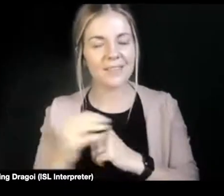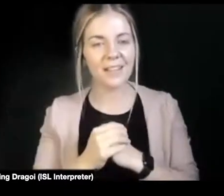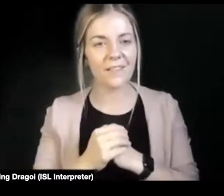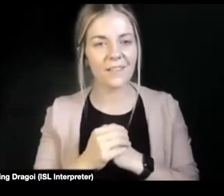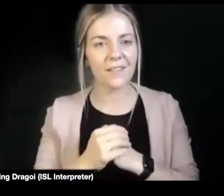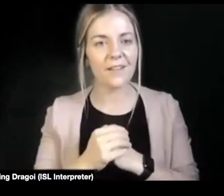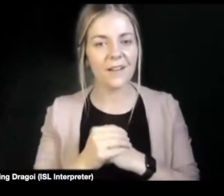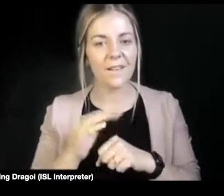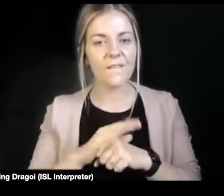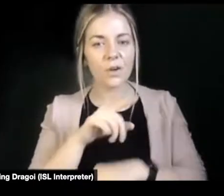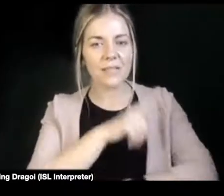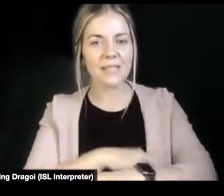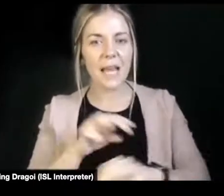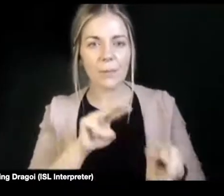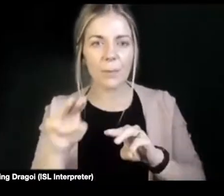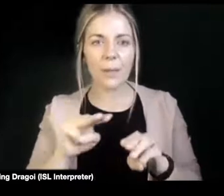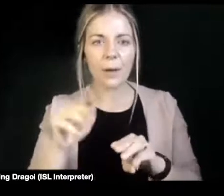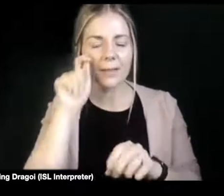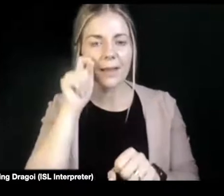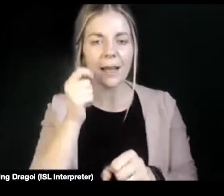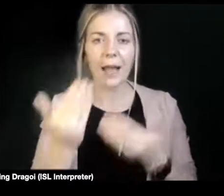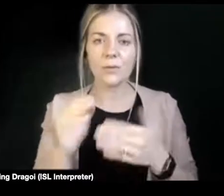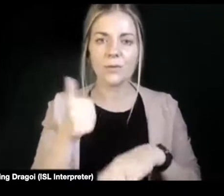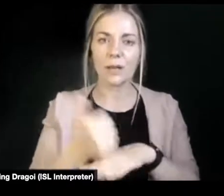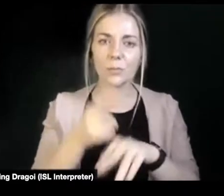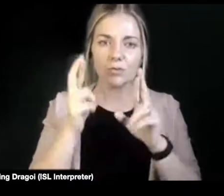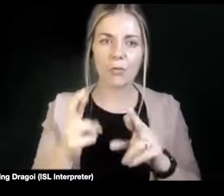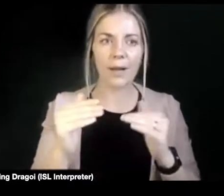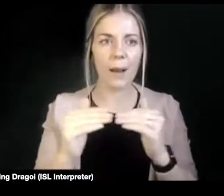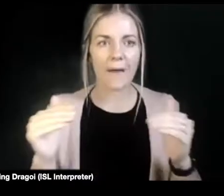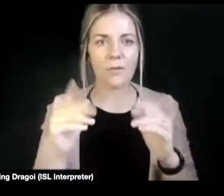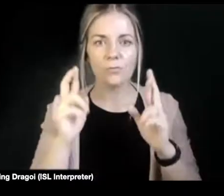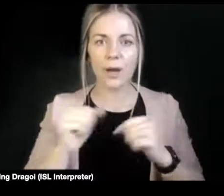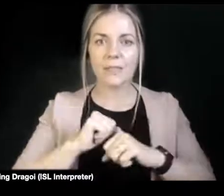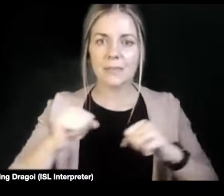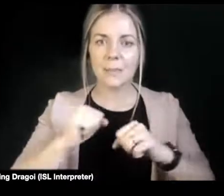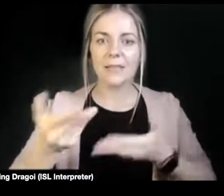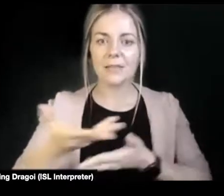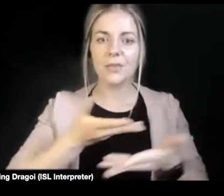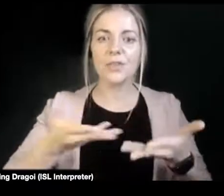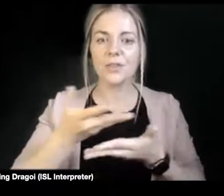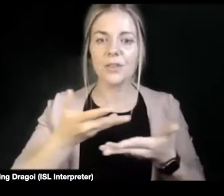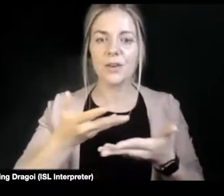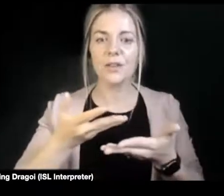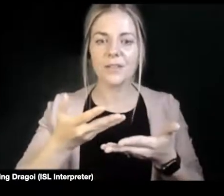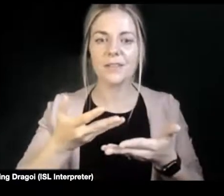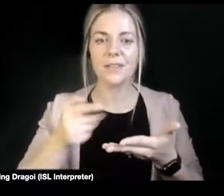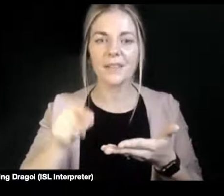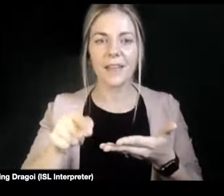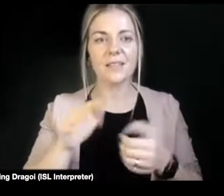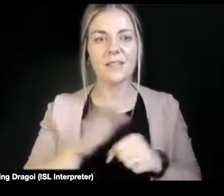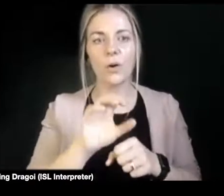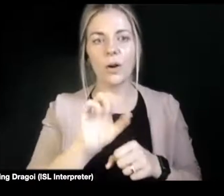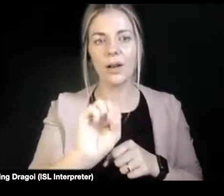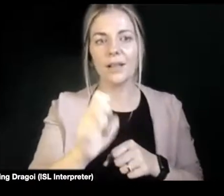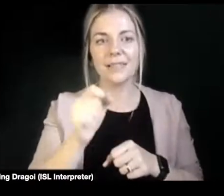people finding the best platforms and the best spaces to discuss sexuality and sexual health and sexual